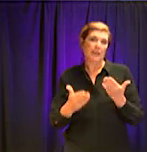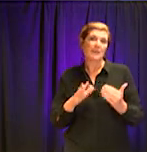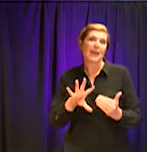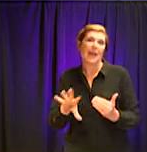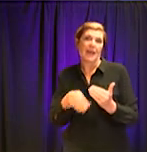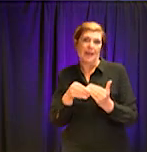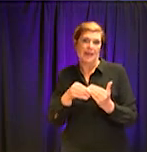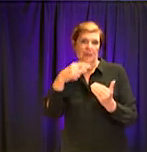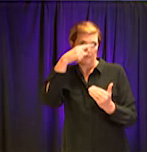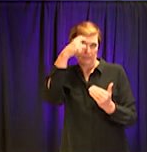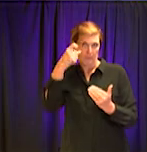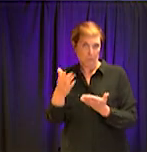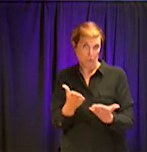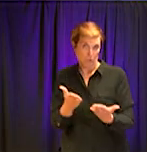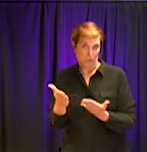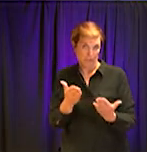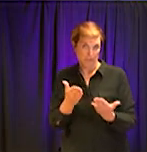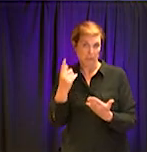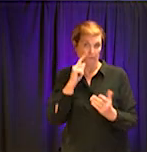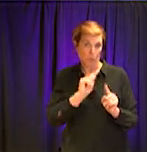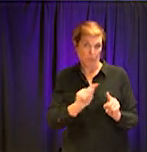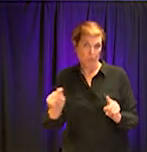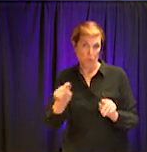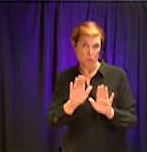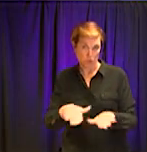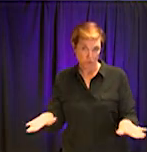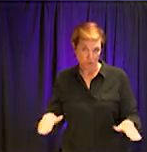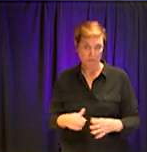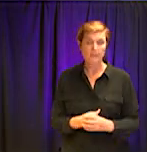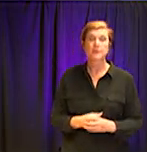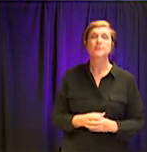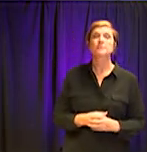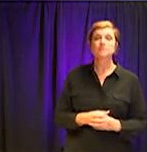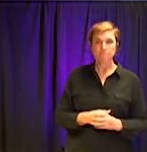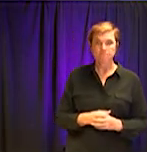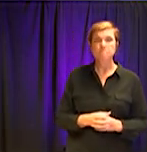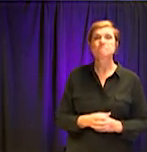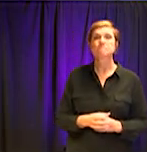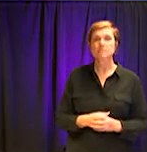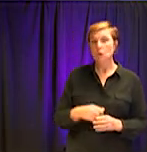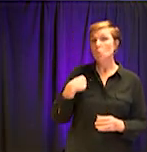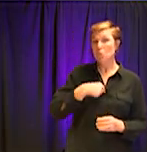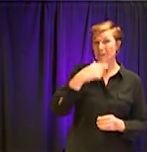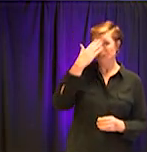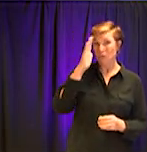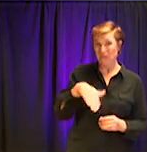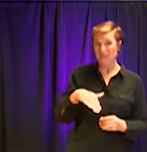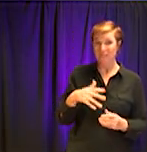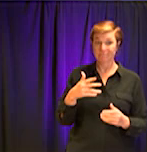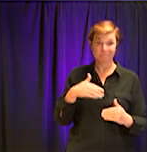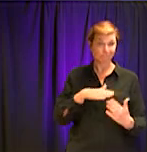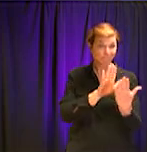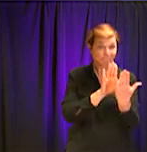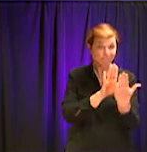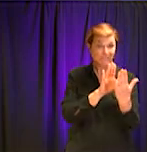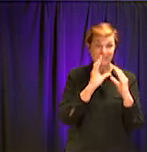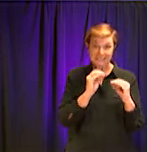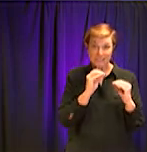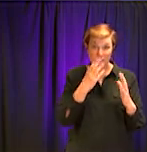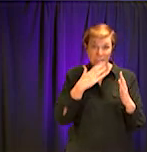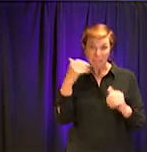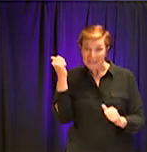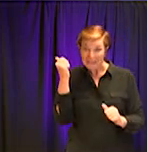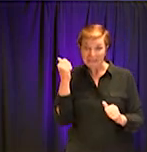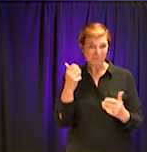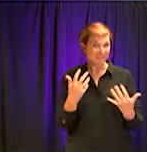those children. So we recognize that while we are unable to have that person-to-person contact, we